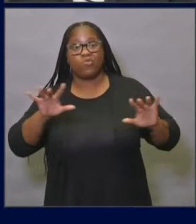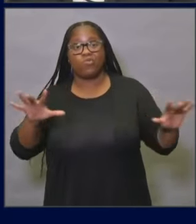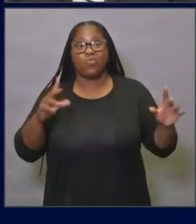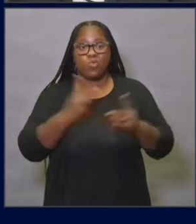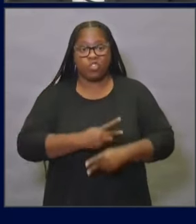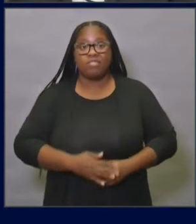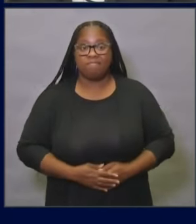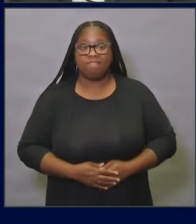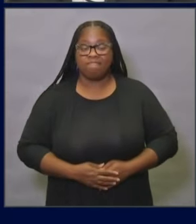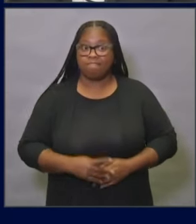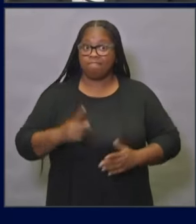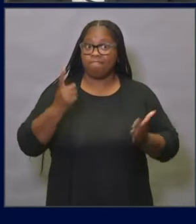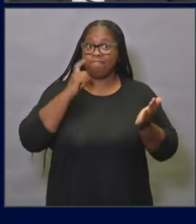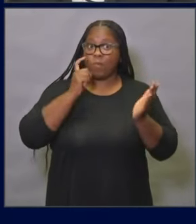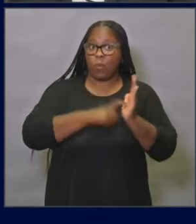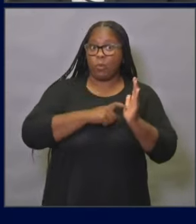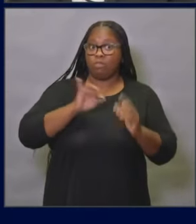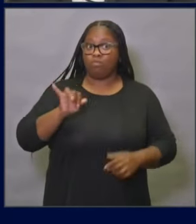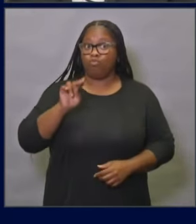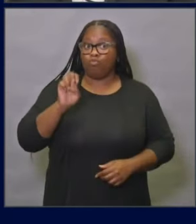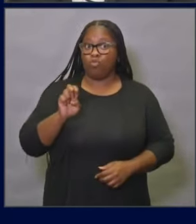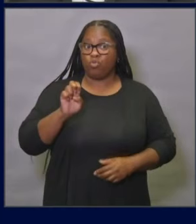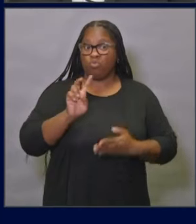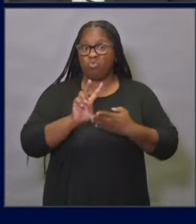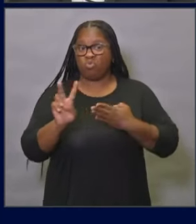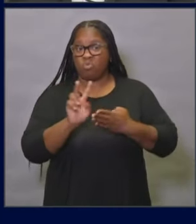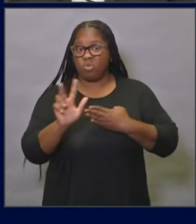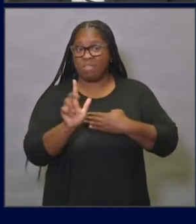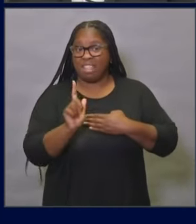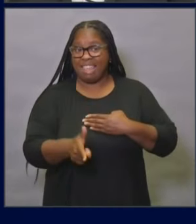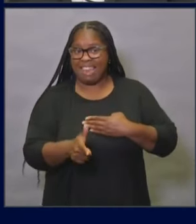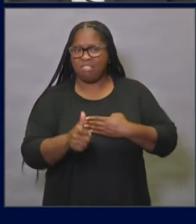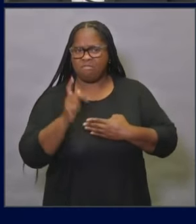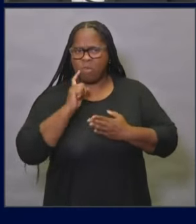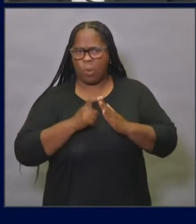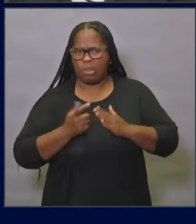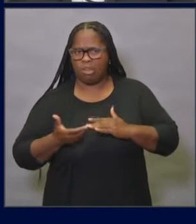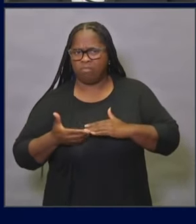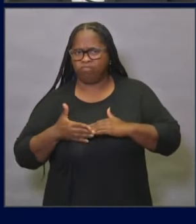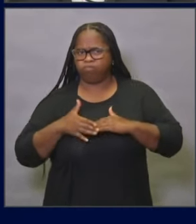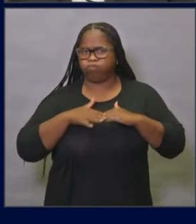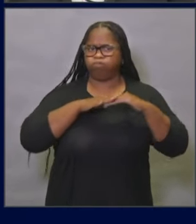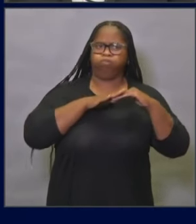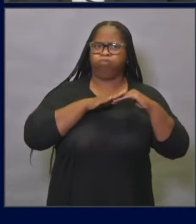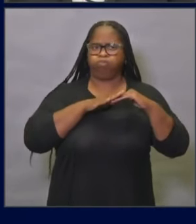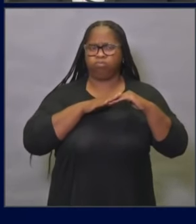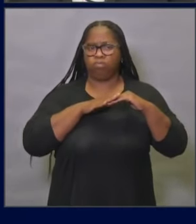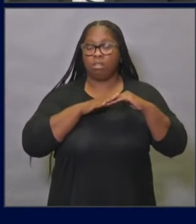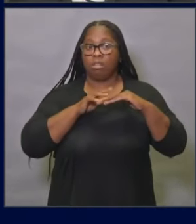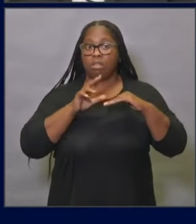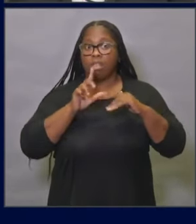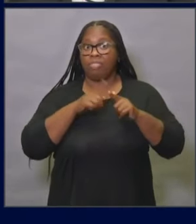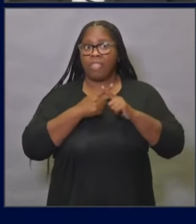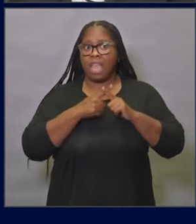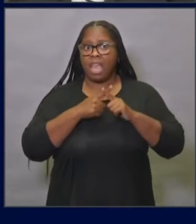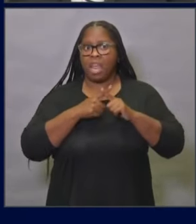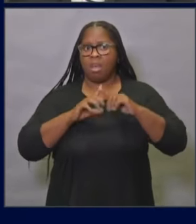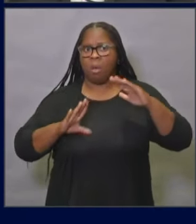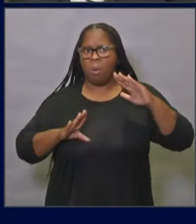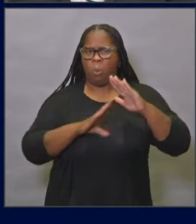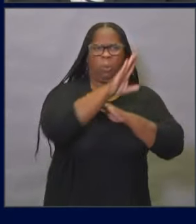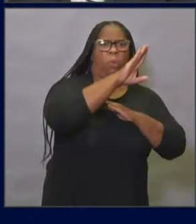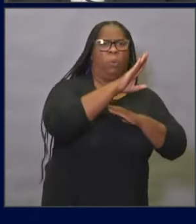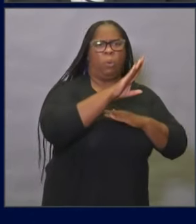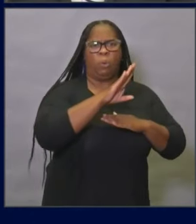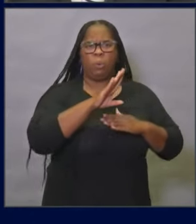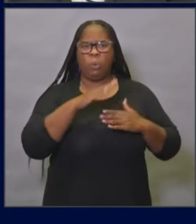in late June, we began to see an increase in cases and then seeing an alarming spike around 3,200 cases per day